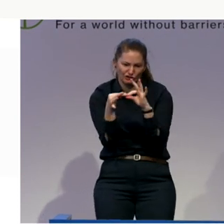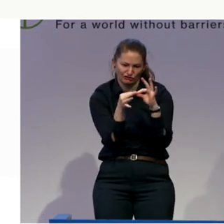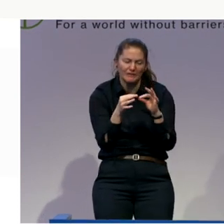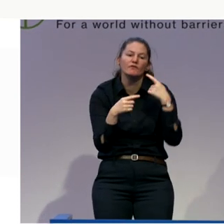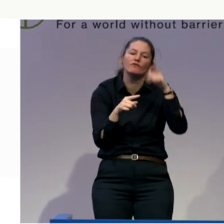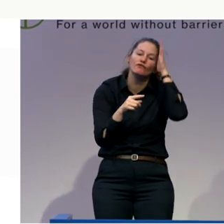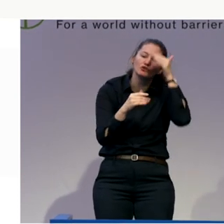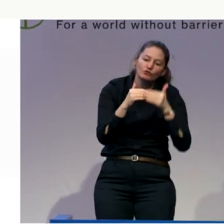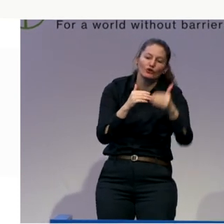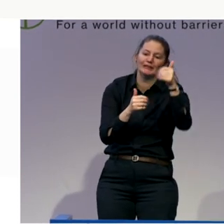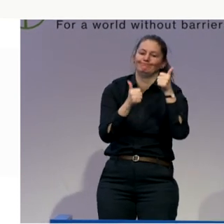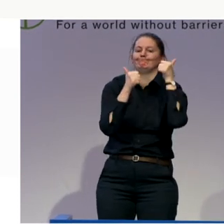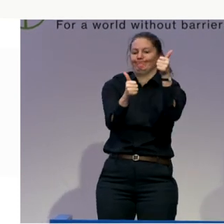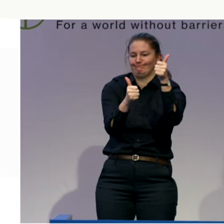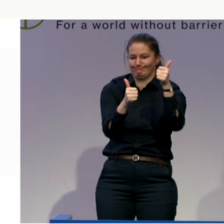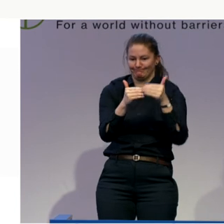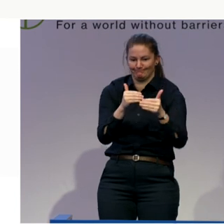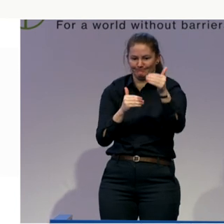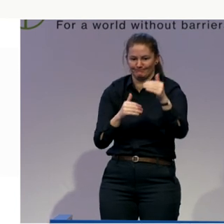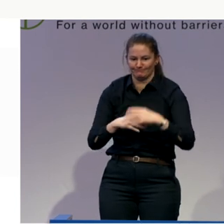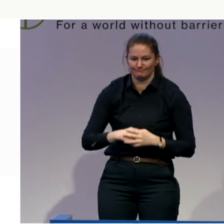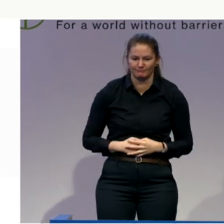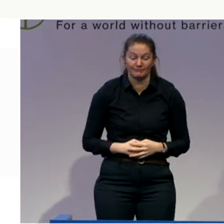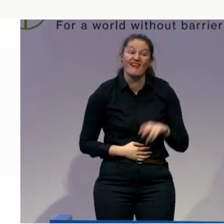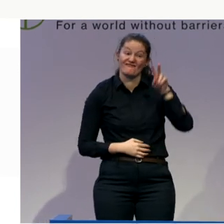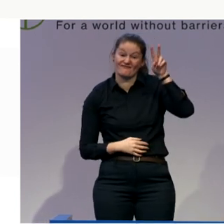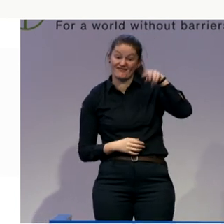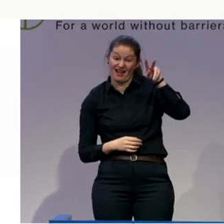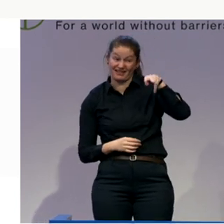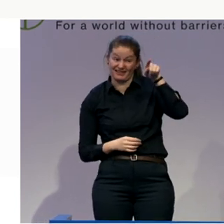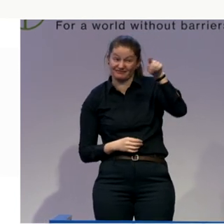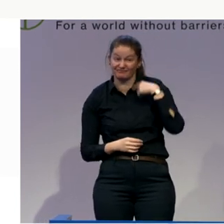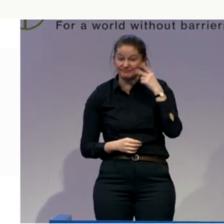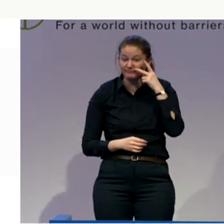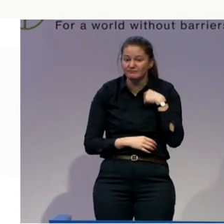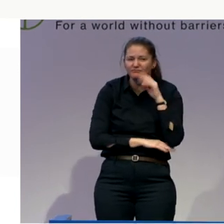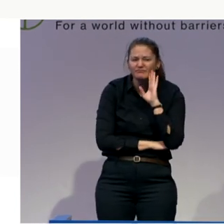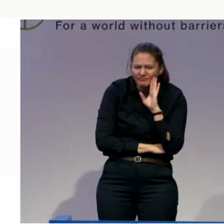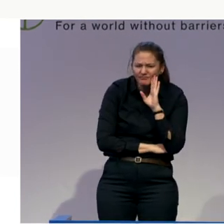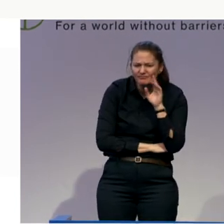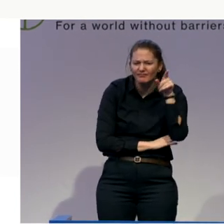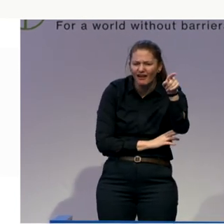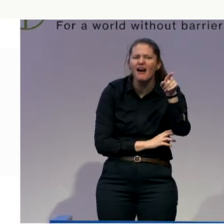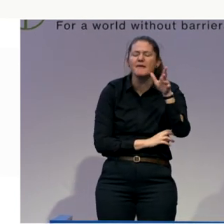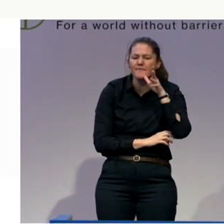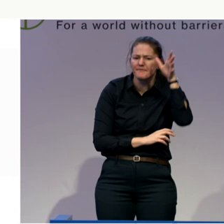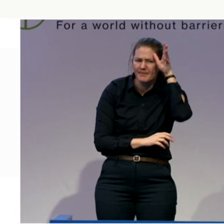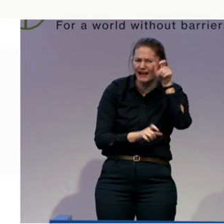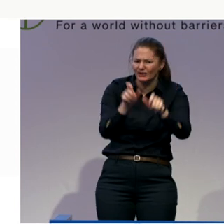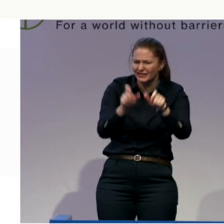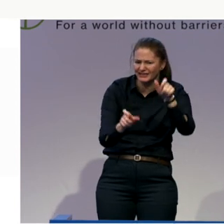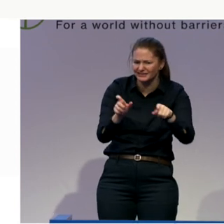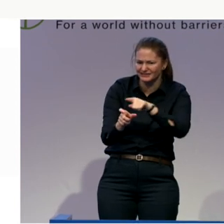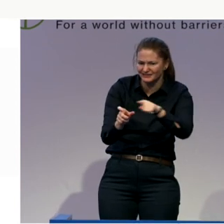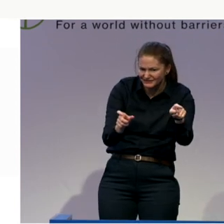Belgium, from Flanders, is that many parents of adults with